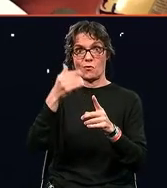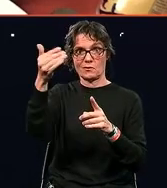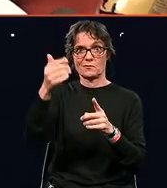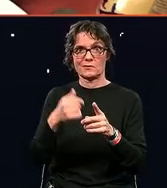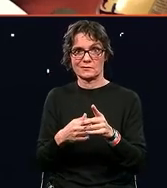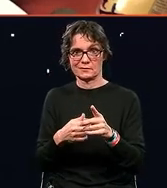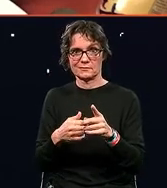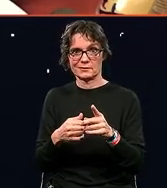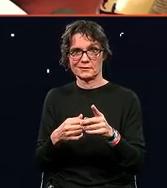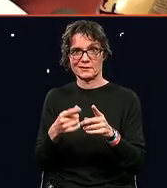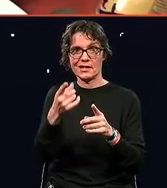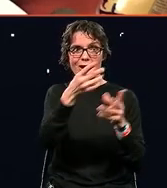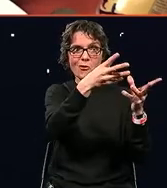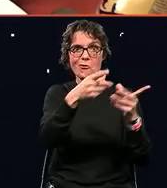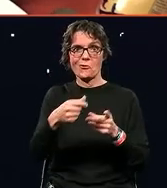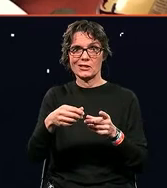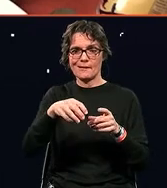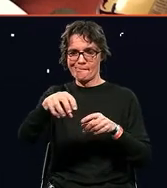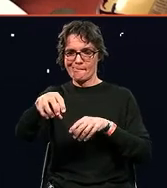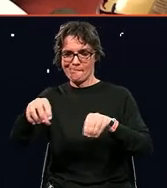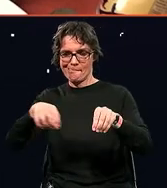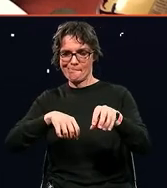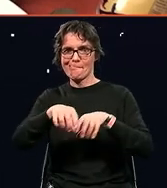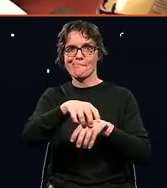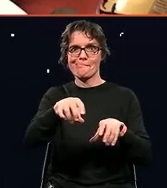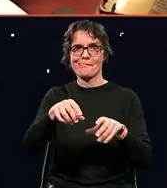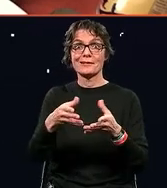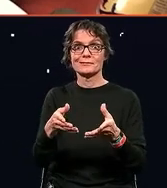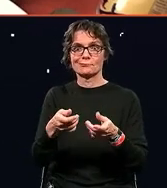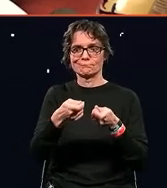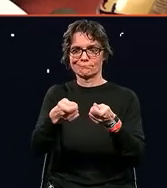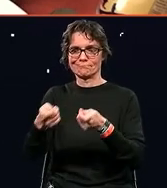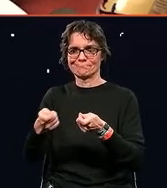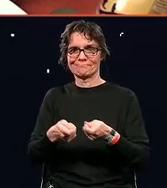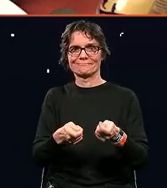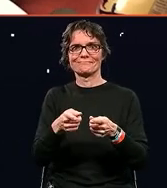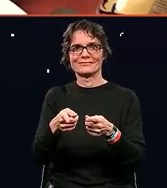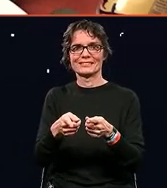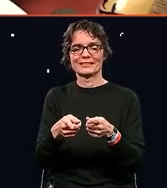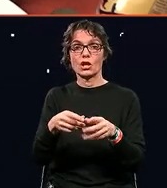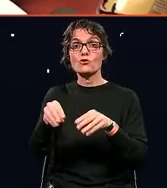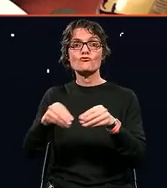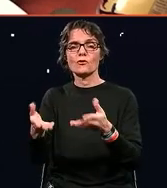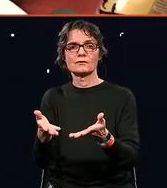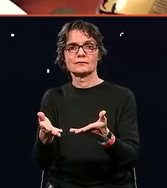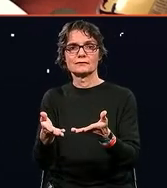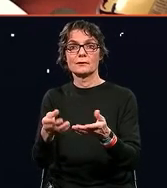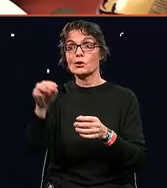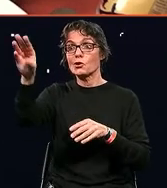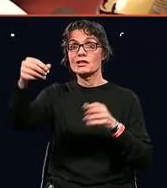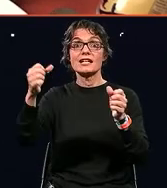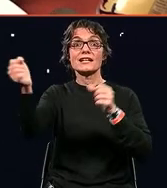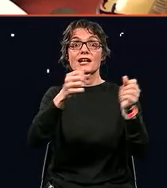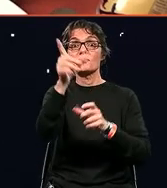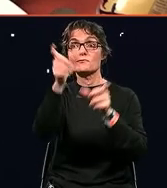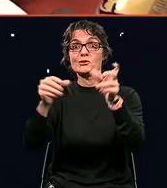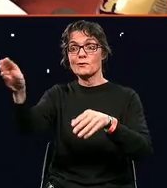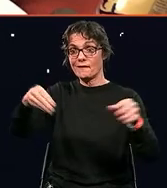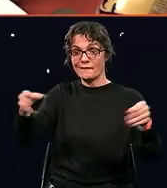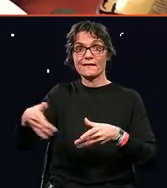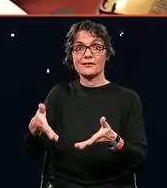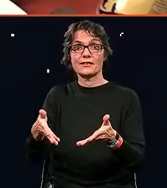very often manifested in a budget. So, to really, you know, invite people and make them